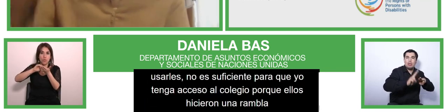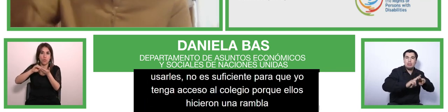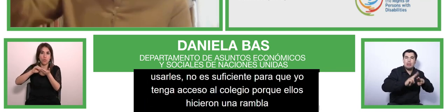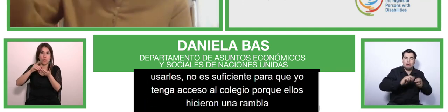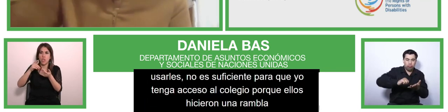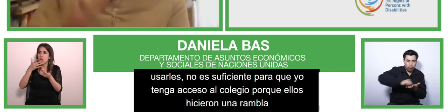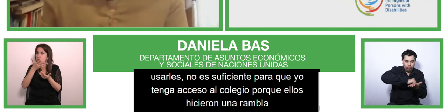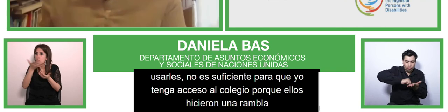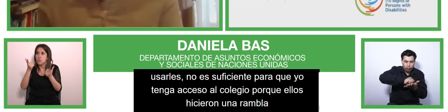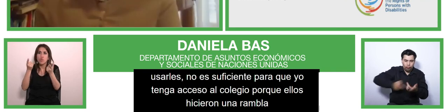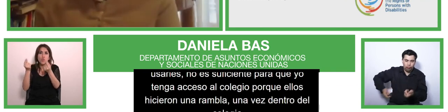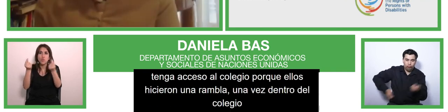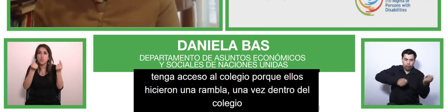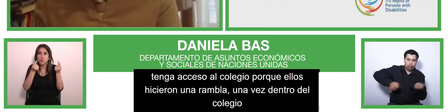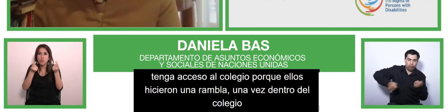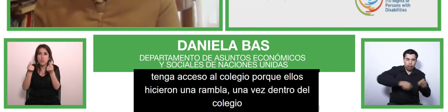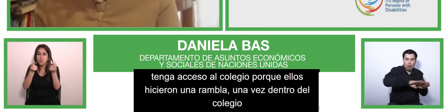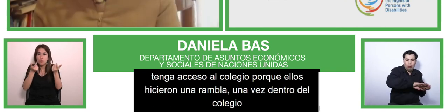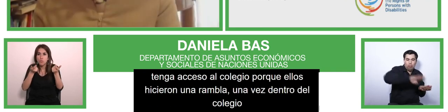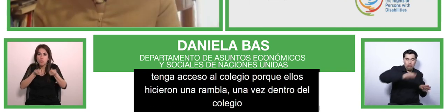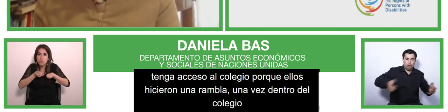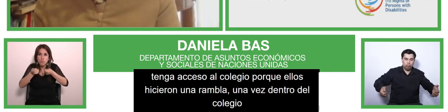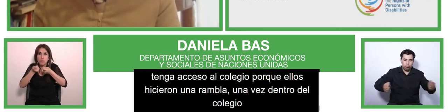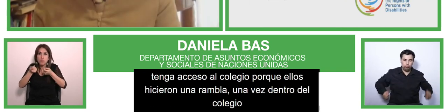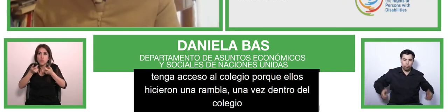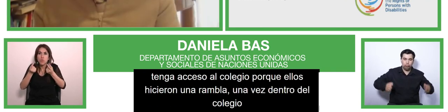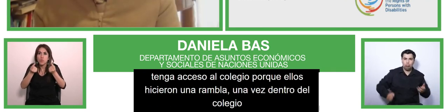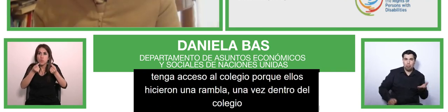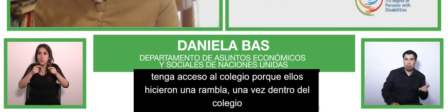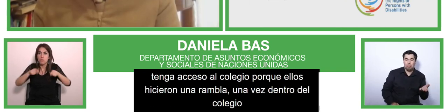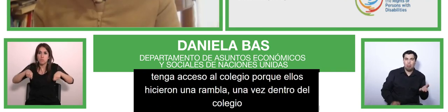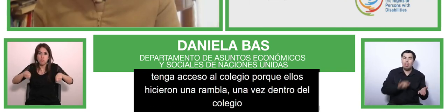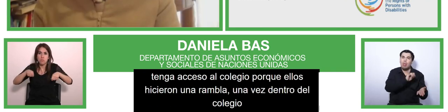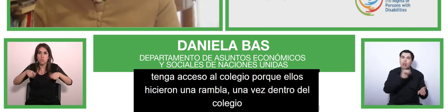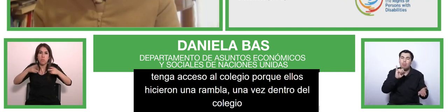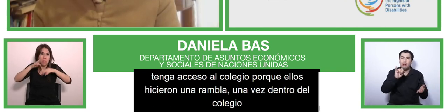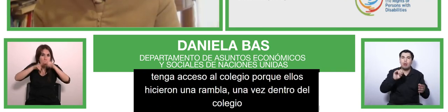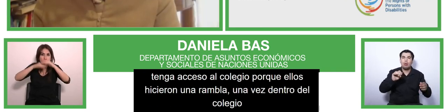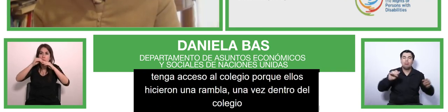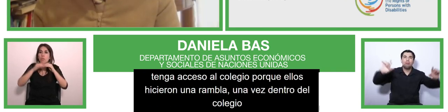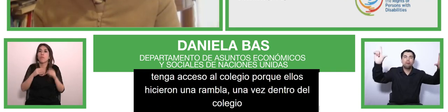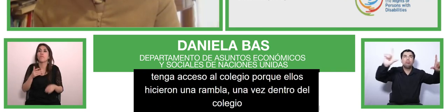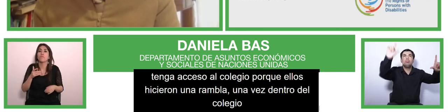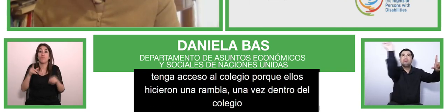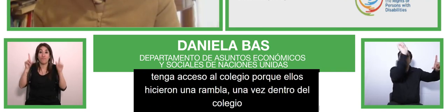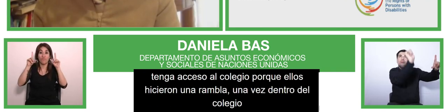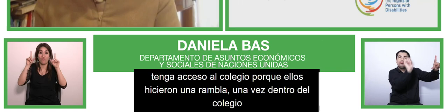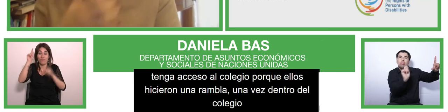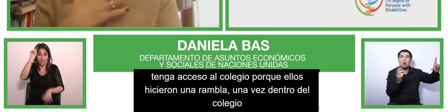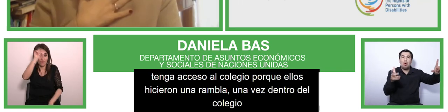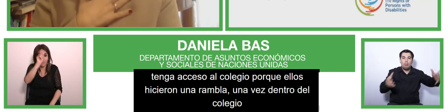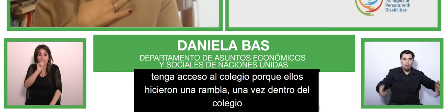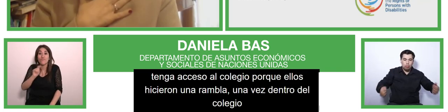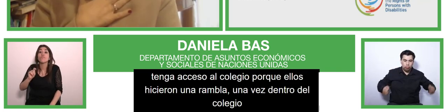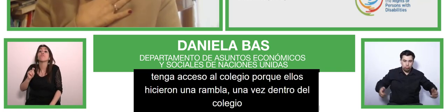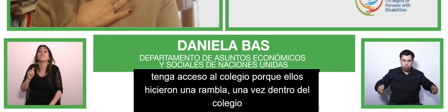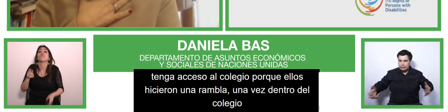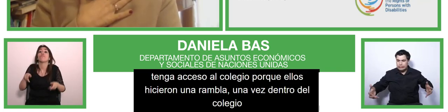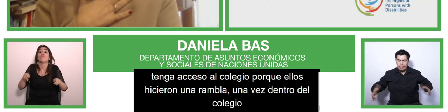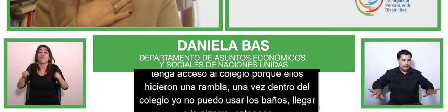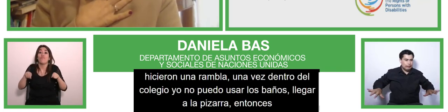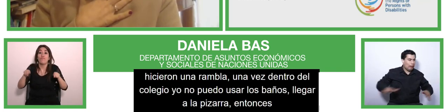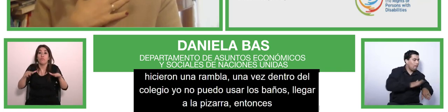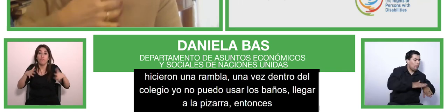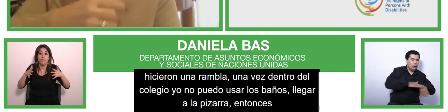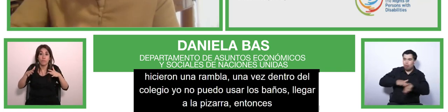toilets, the phone or reach the blackboard. So, yeah, the place, the school is accessible, but to me, it's